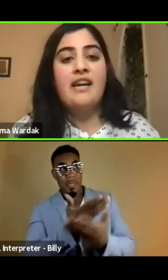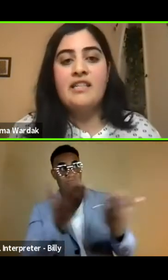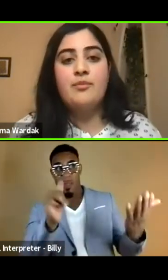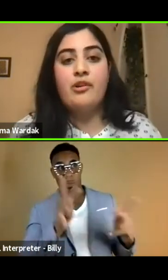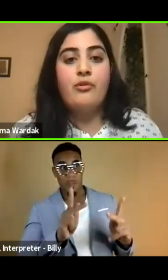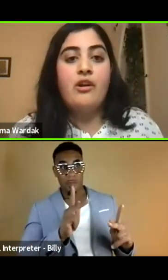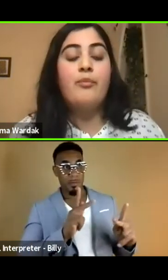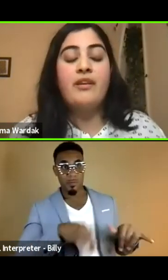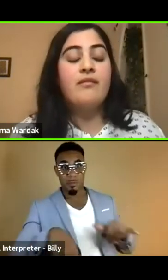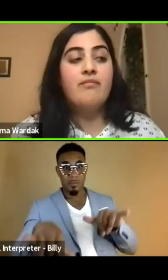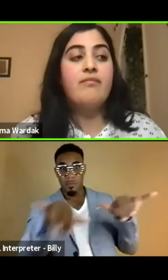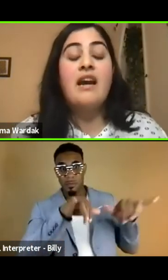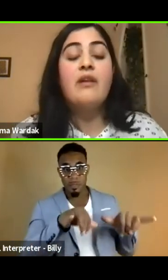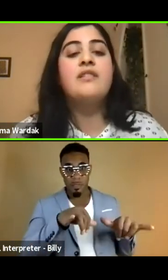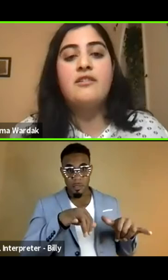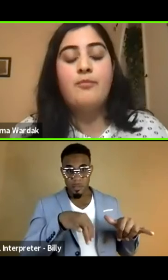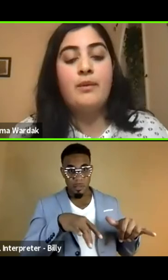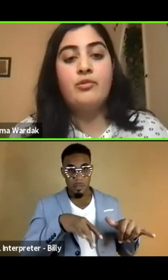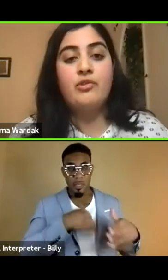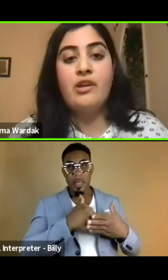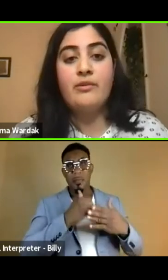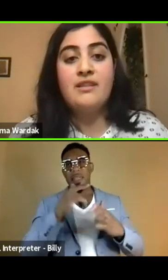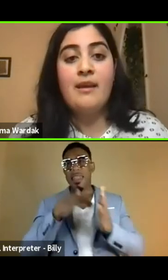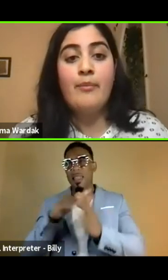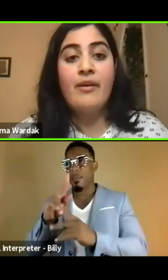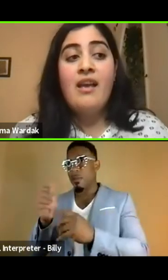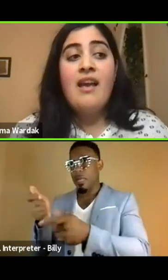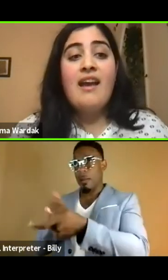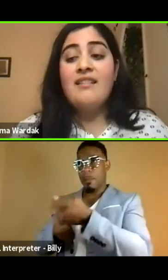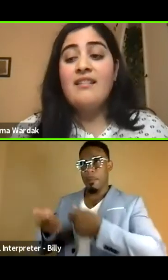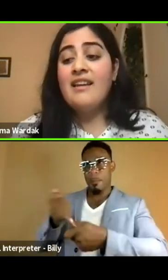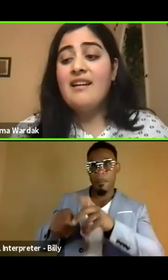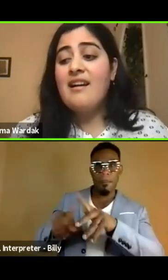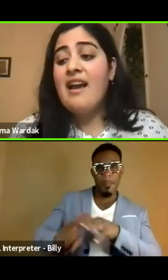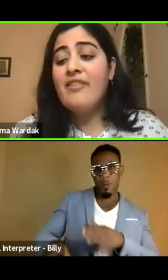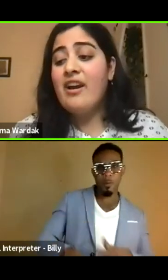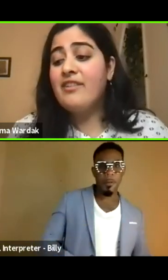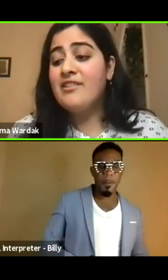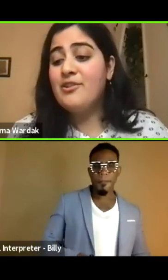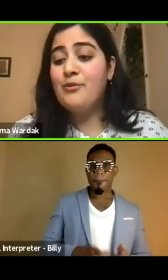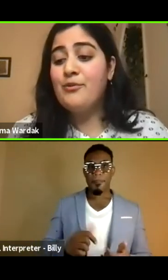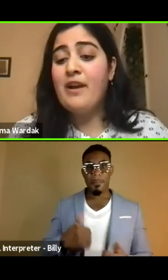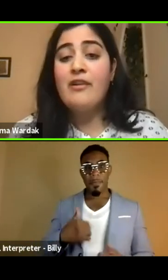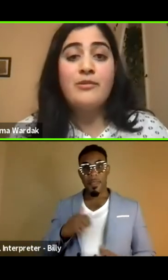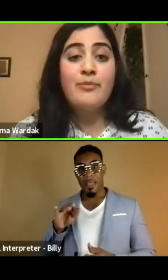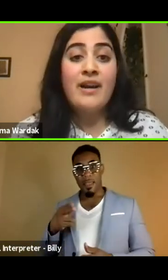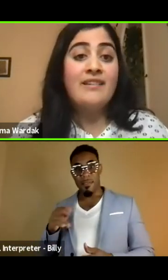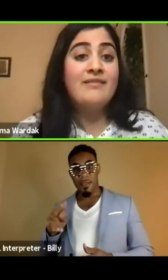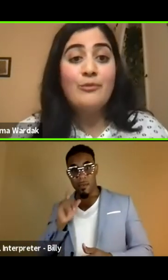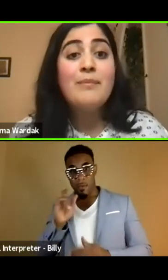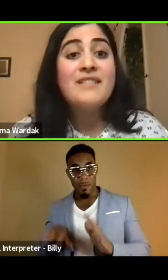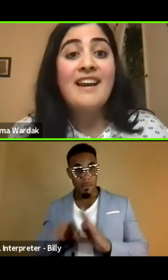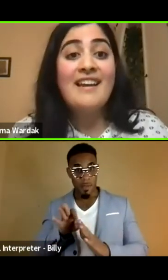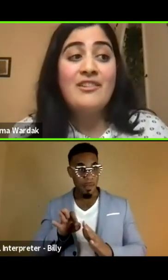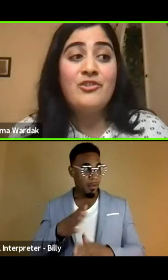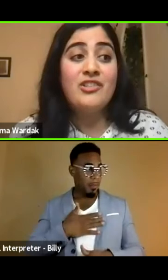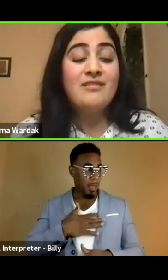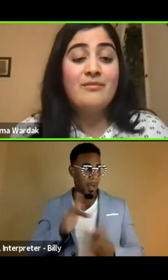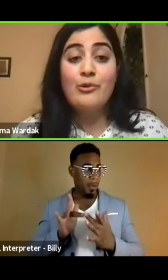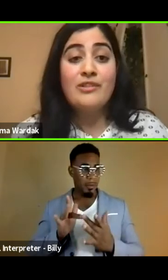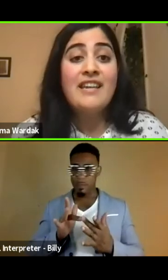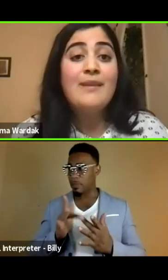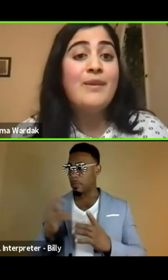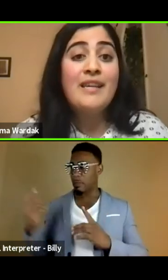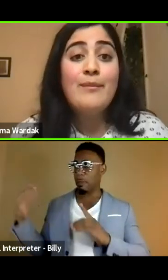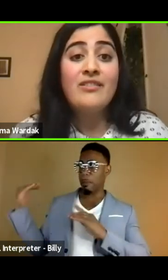people in the diaspora who are helping thousands of people try to escape. And like, I have Afghans who found my website and